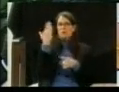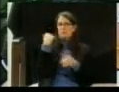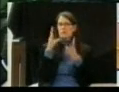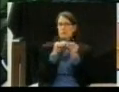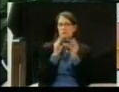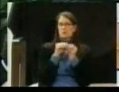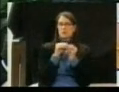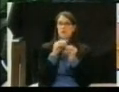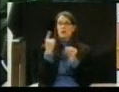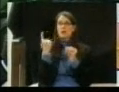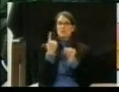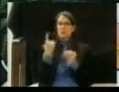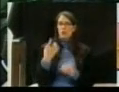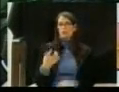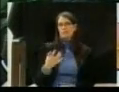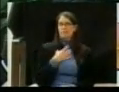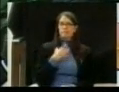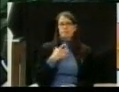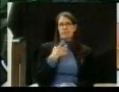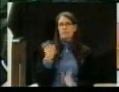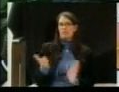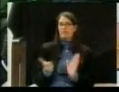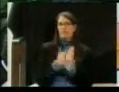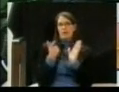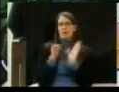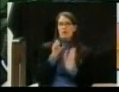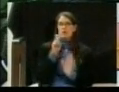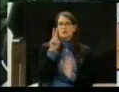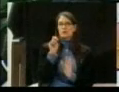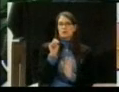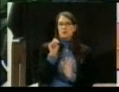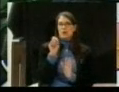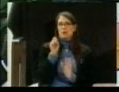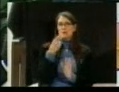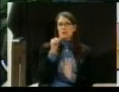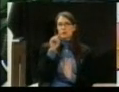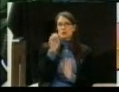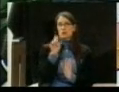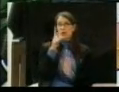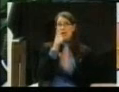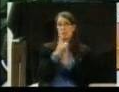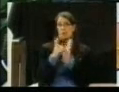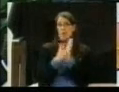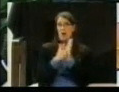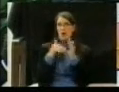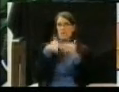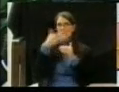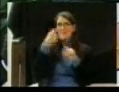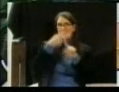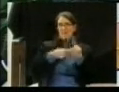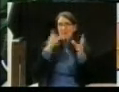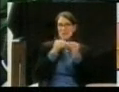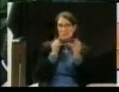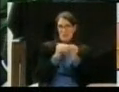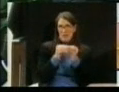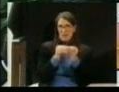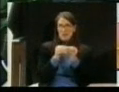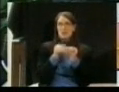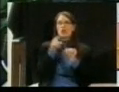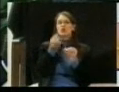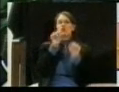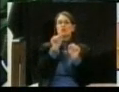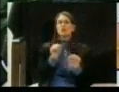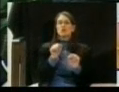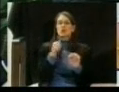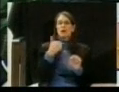Law, then at the next month's meeting, at a succeeding meeting, you could have a redo, basically. could approve